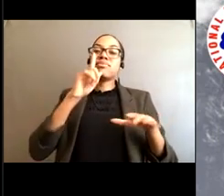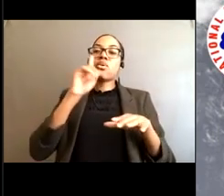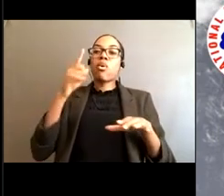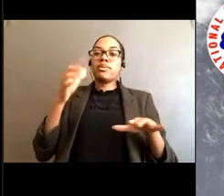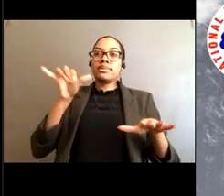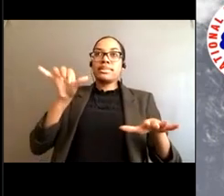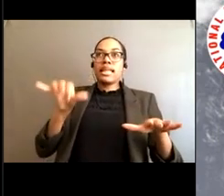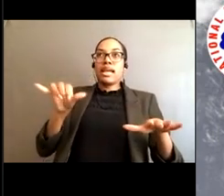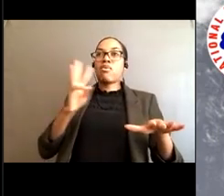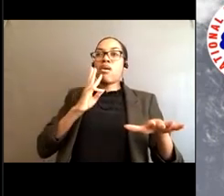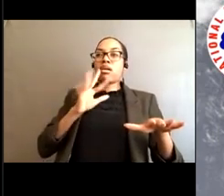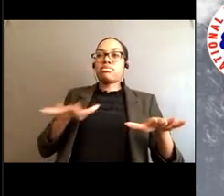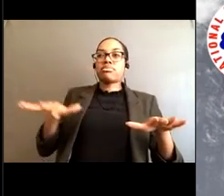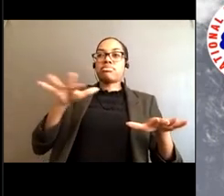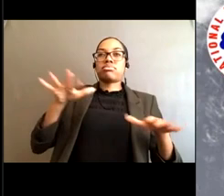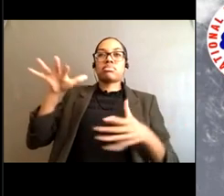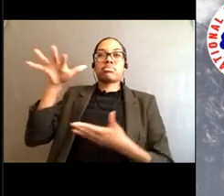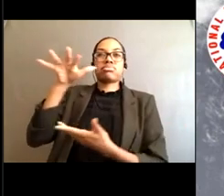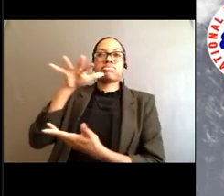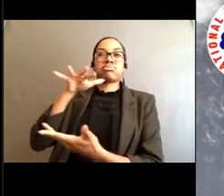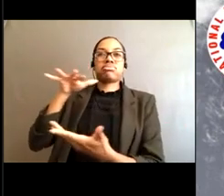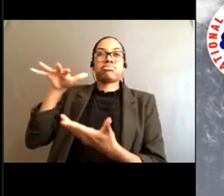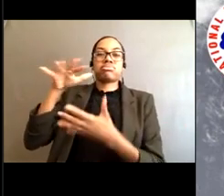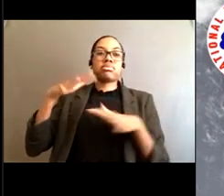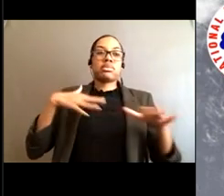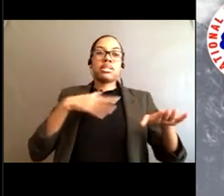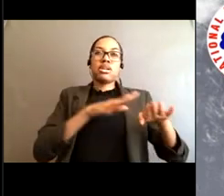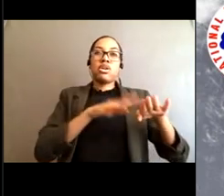Coast, despite being so far away.